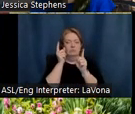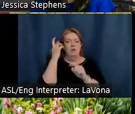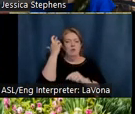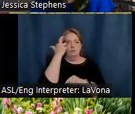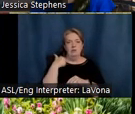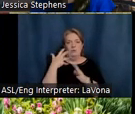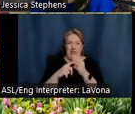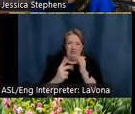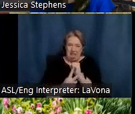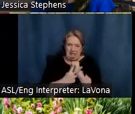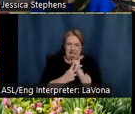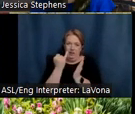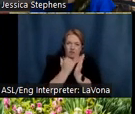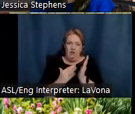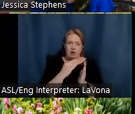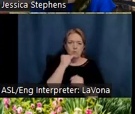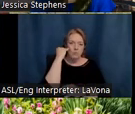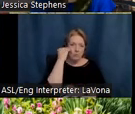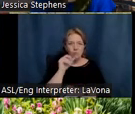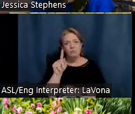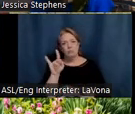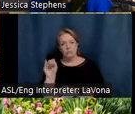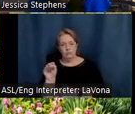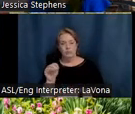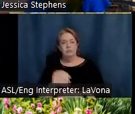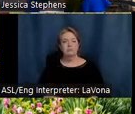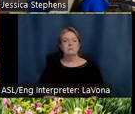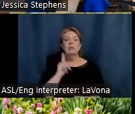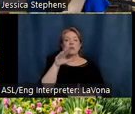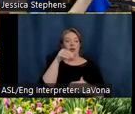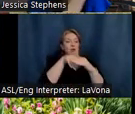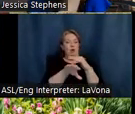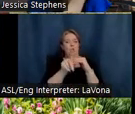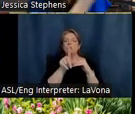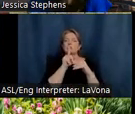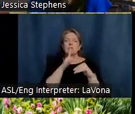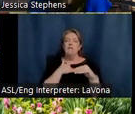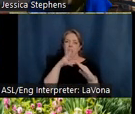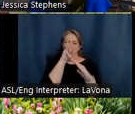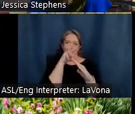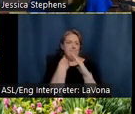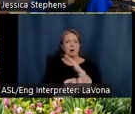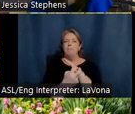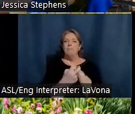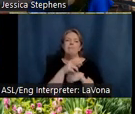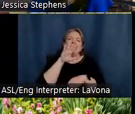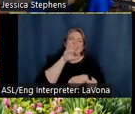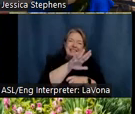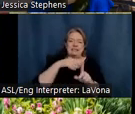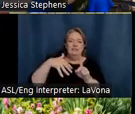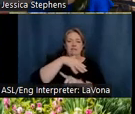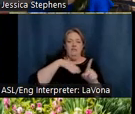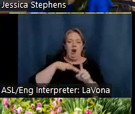artists' homes and studios. We are completely immersed in the environment that fueled his creativity